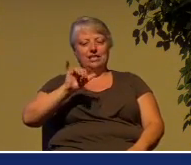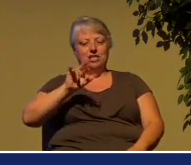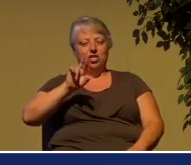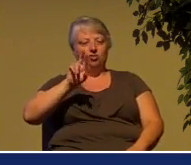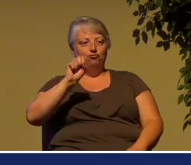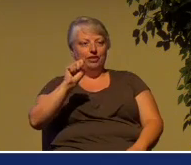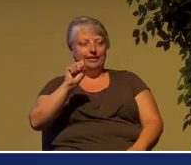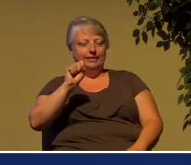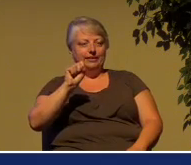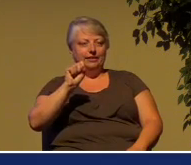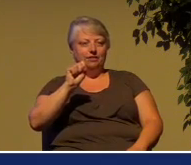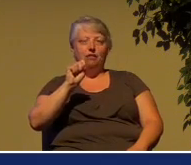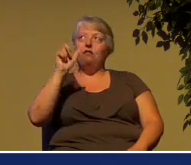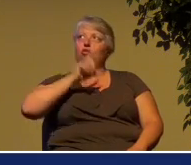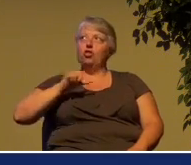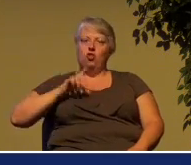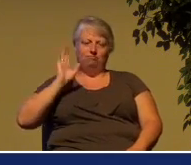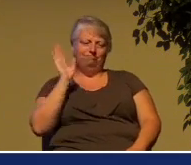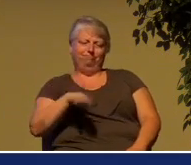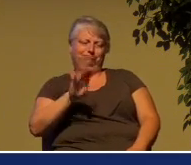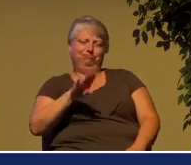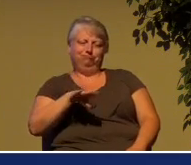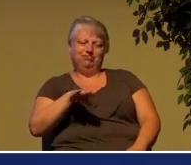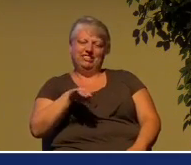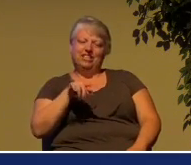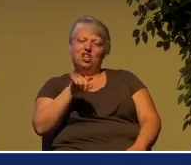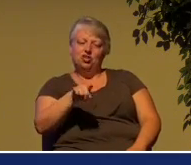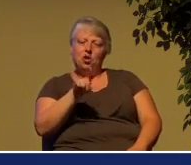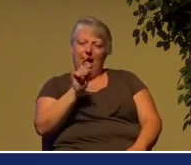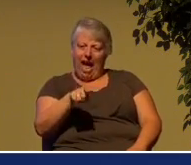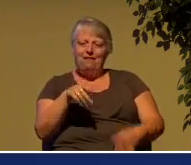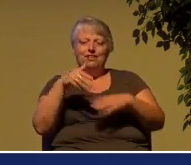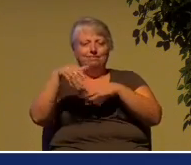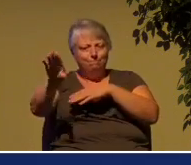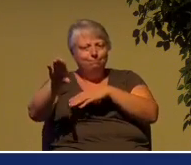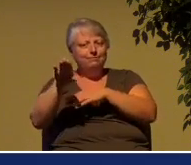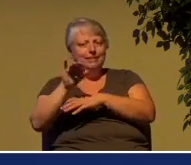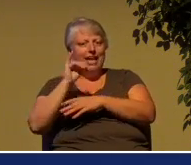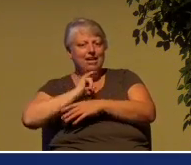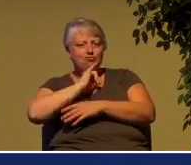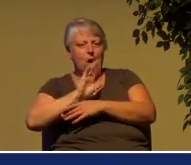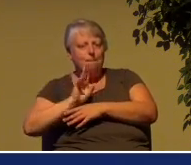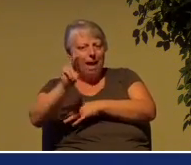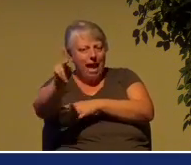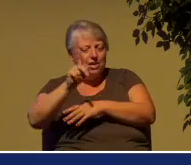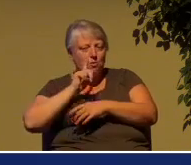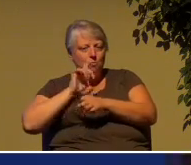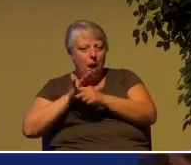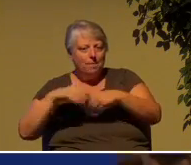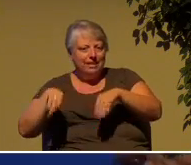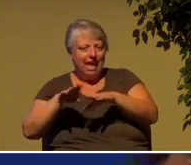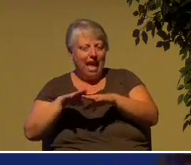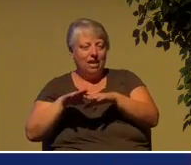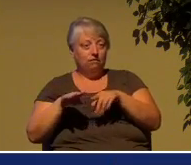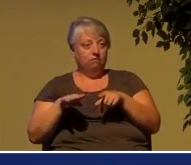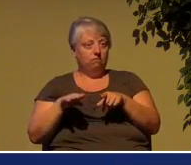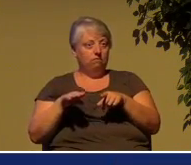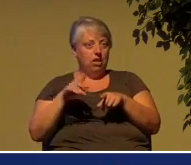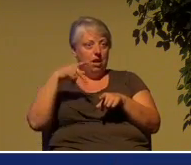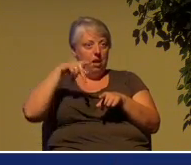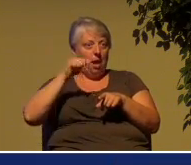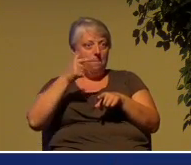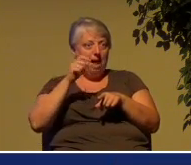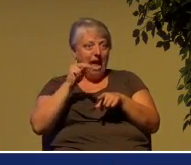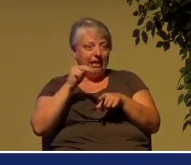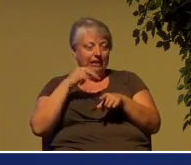Israel to the promised land. And so under Zerubbabel and Ezra, and you